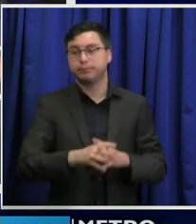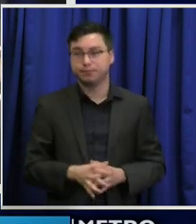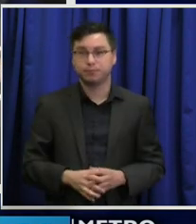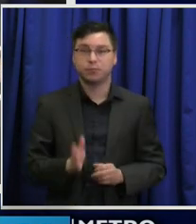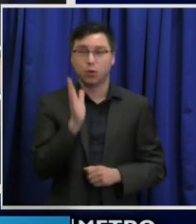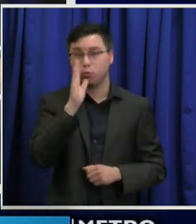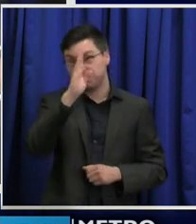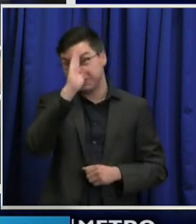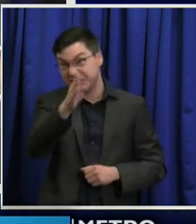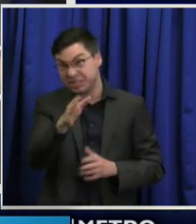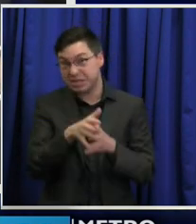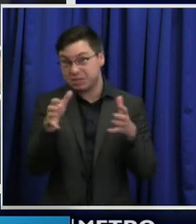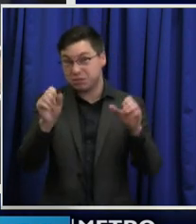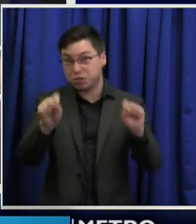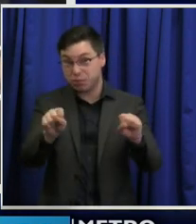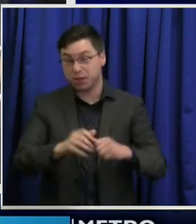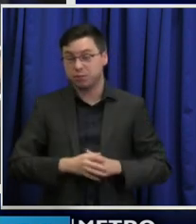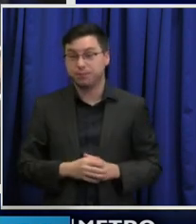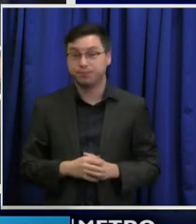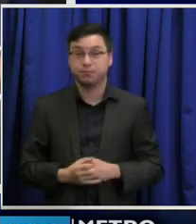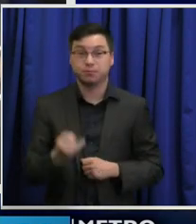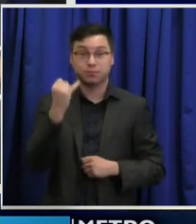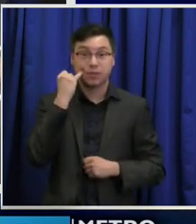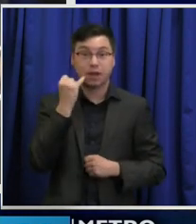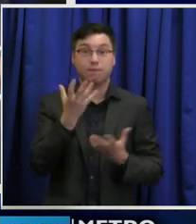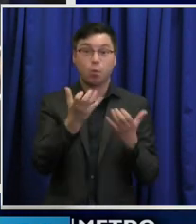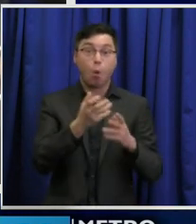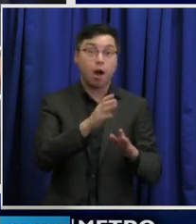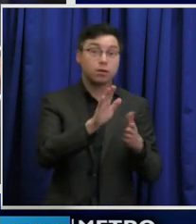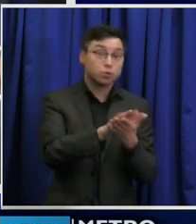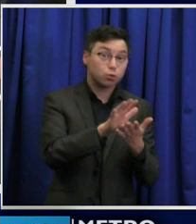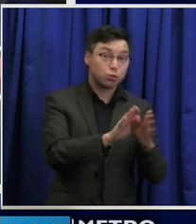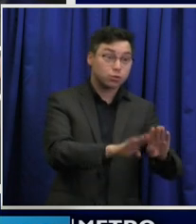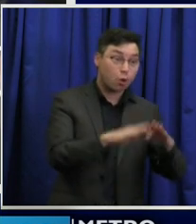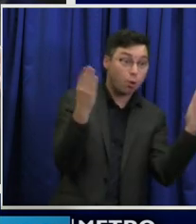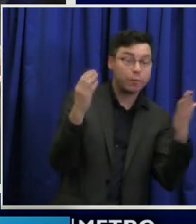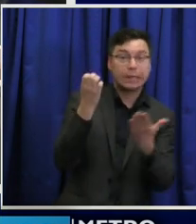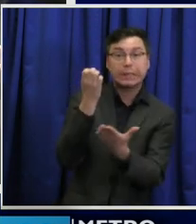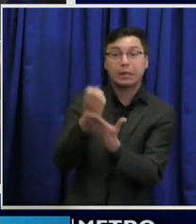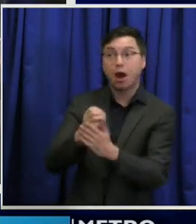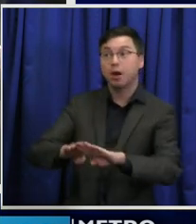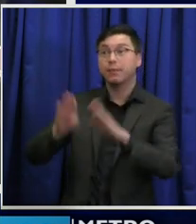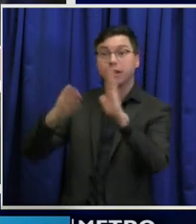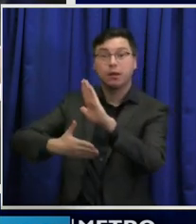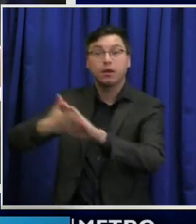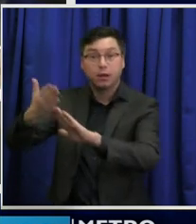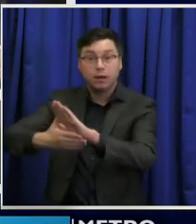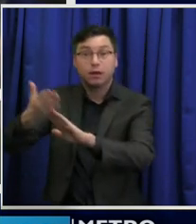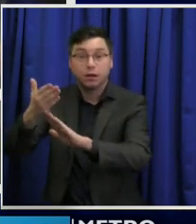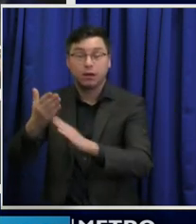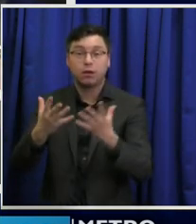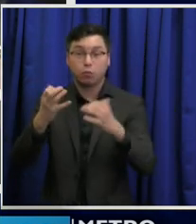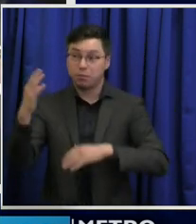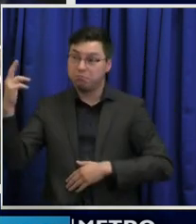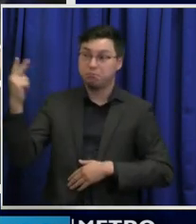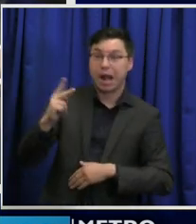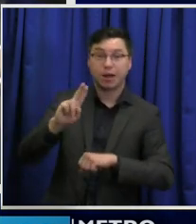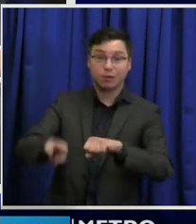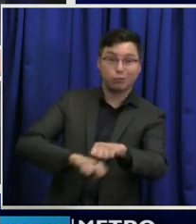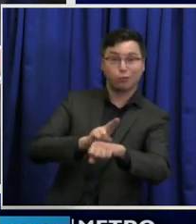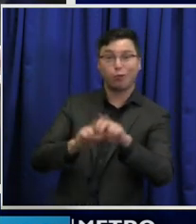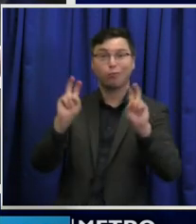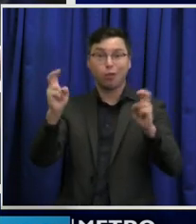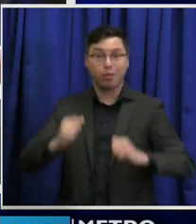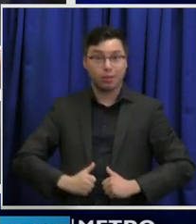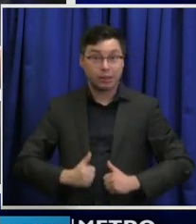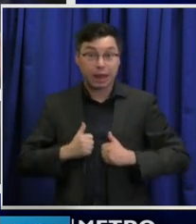as I can be. If you want to keep your schools open, if you want to keep your economy open, if you want to go back to some normal sense of